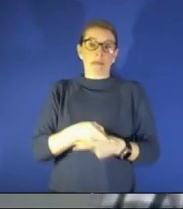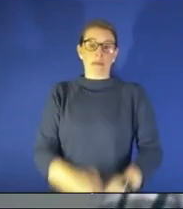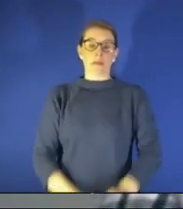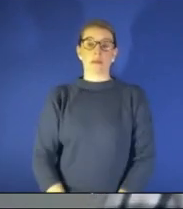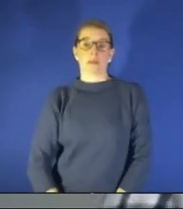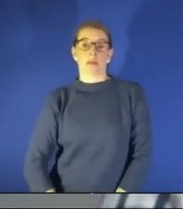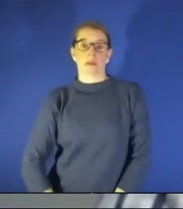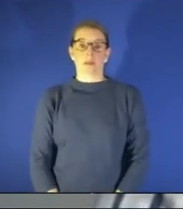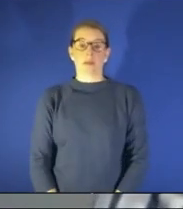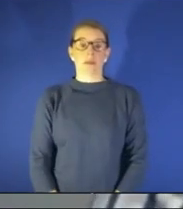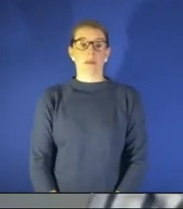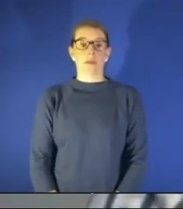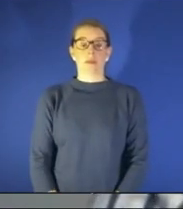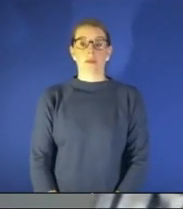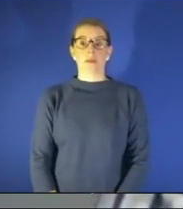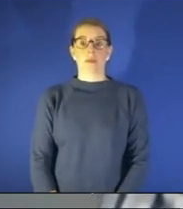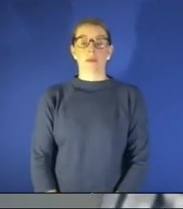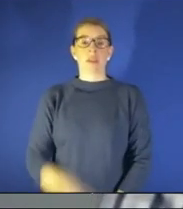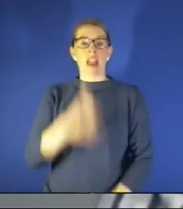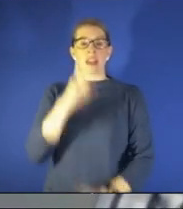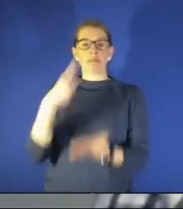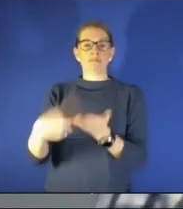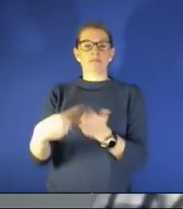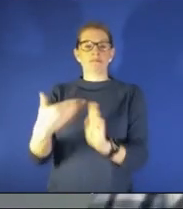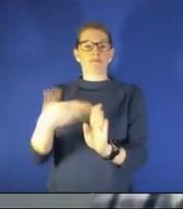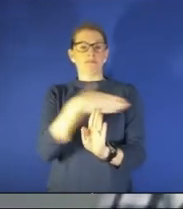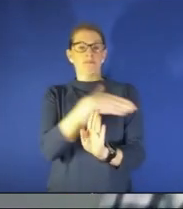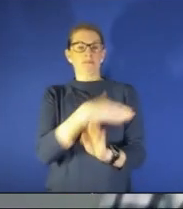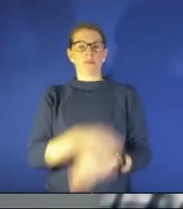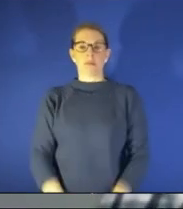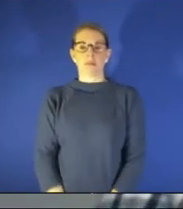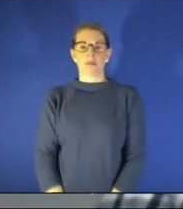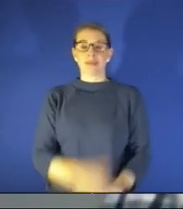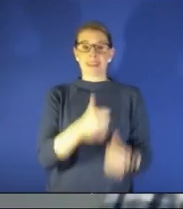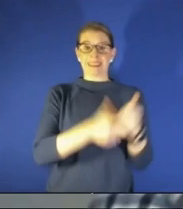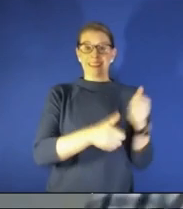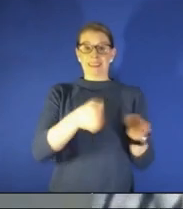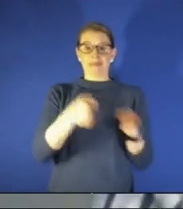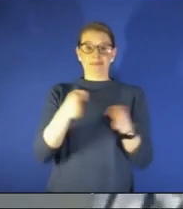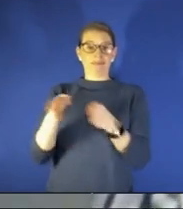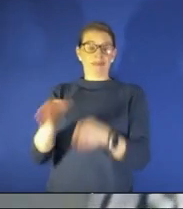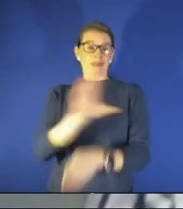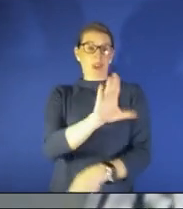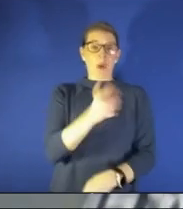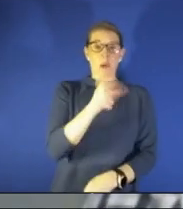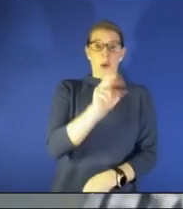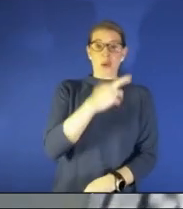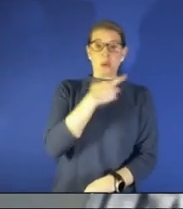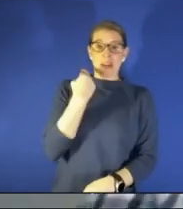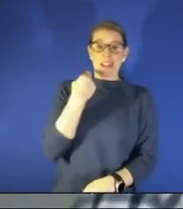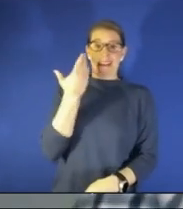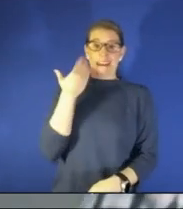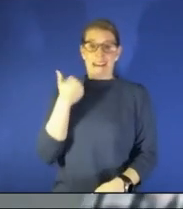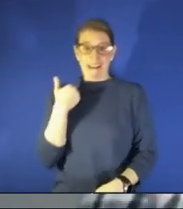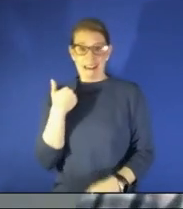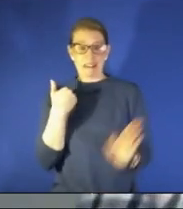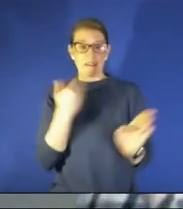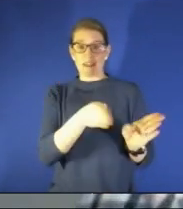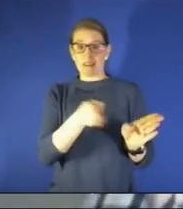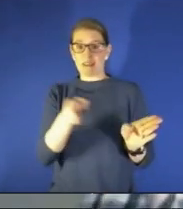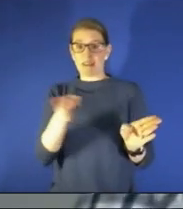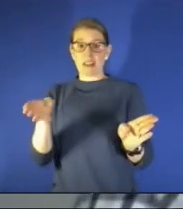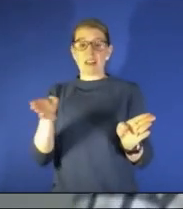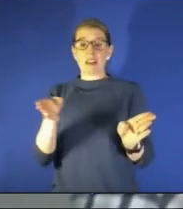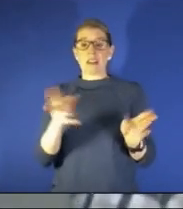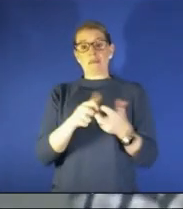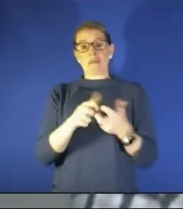think this was discussed earlier about each individual may have their own risks and their their own um problems that they